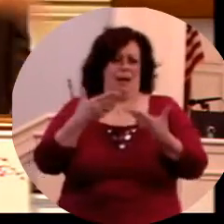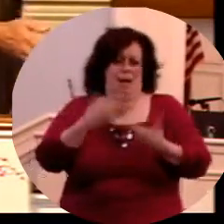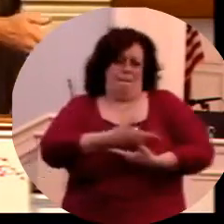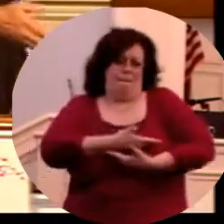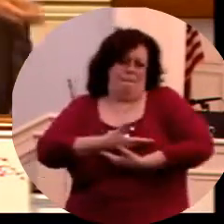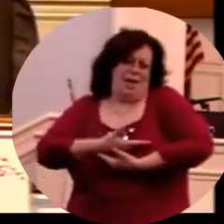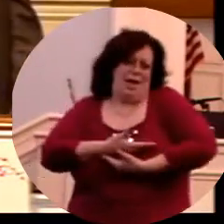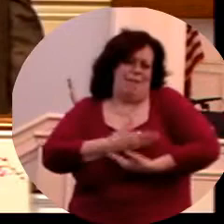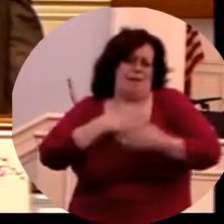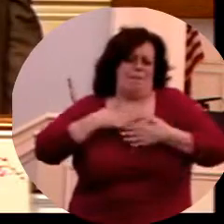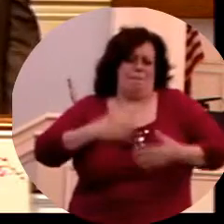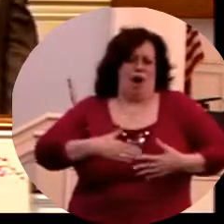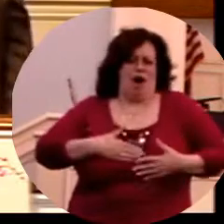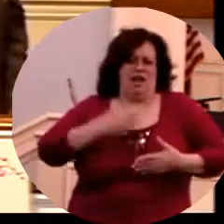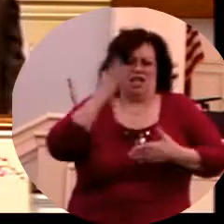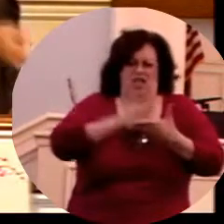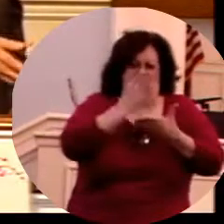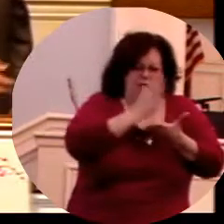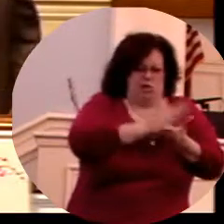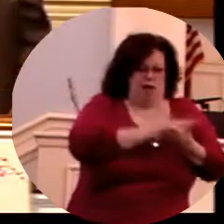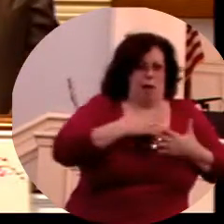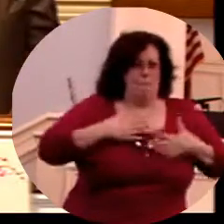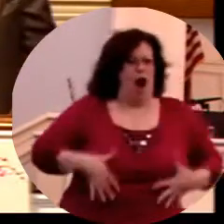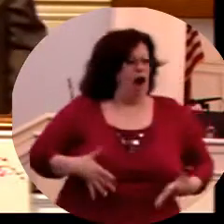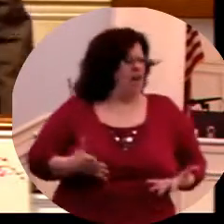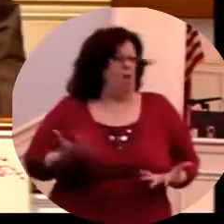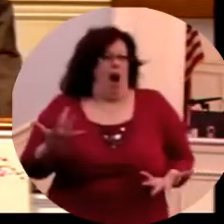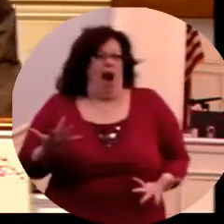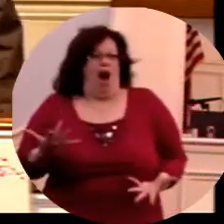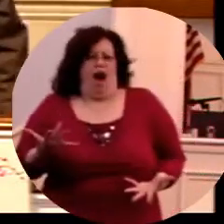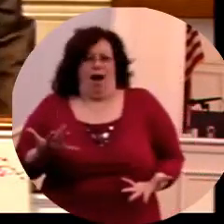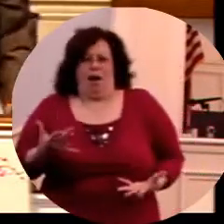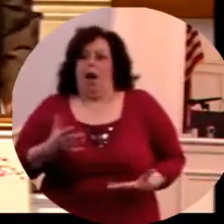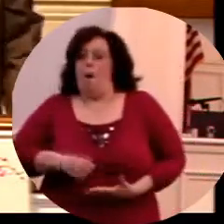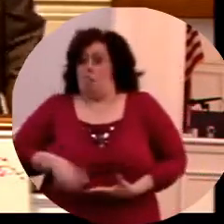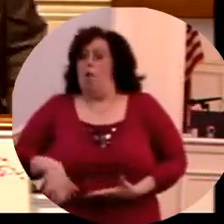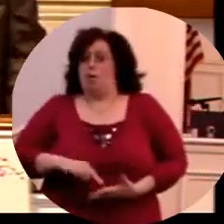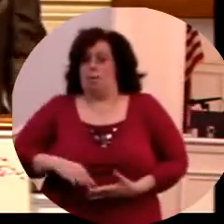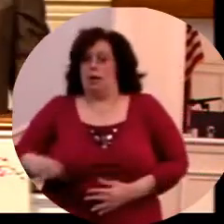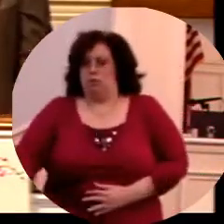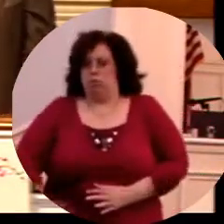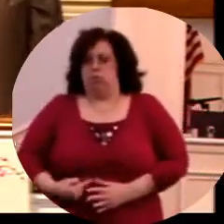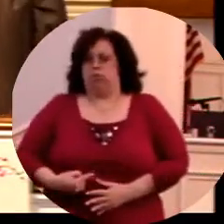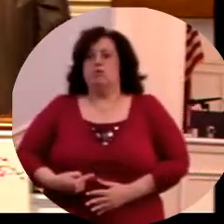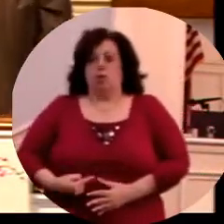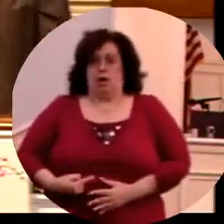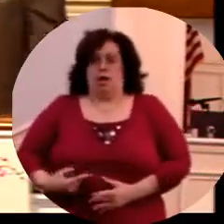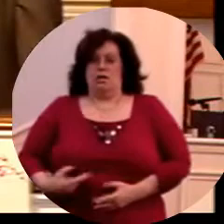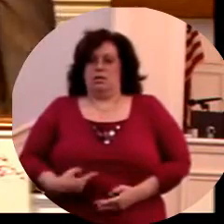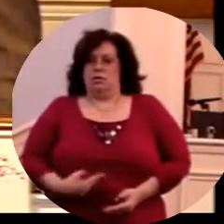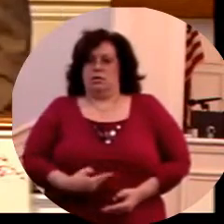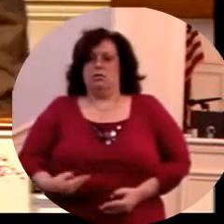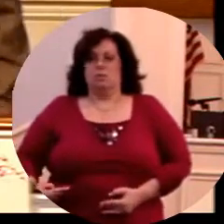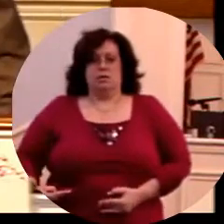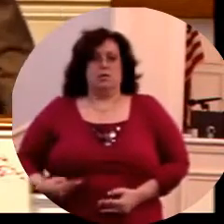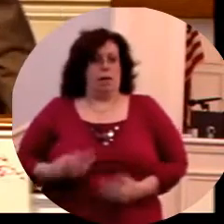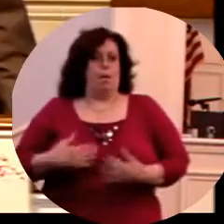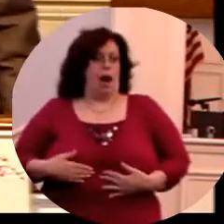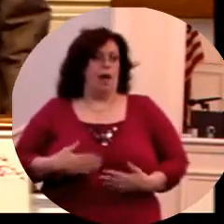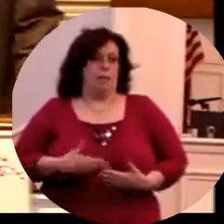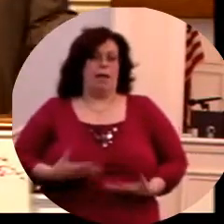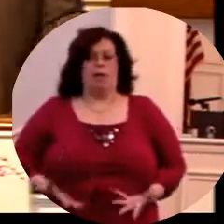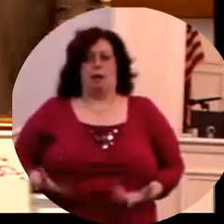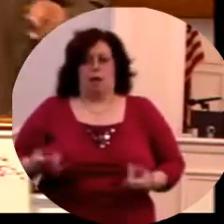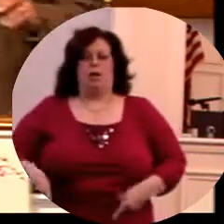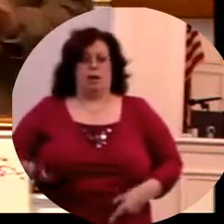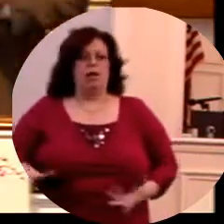chop to pieces that little precious baby. But you know what, my friend? The lives of little children are not valuable today.